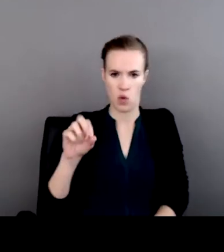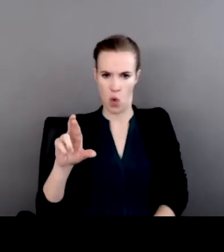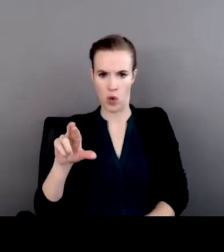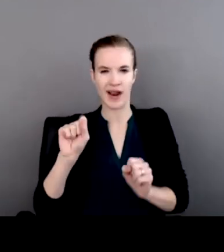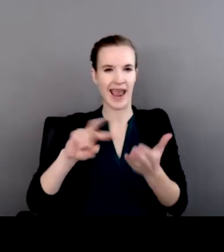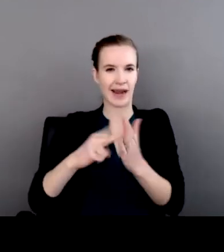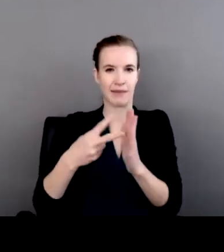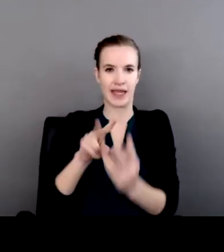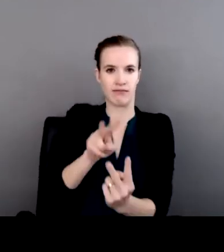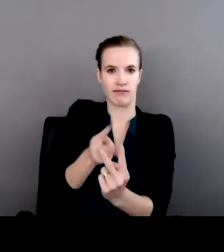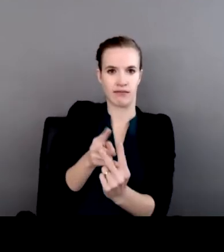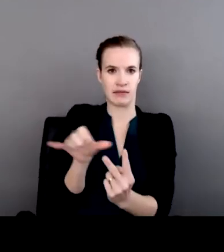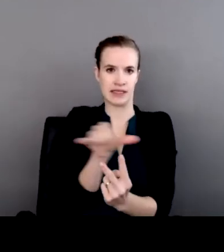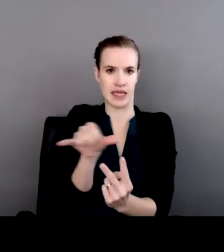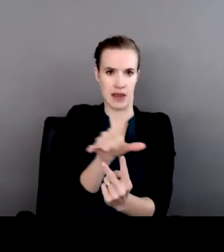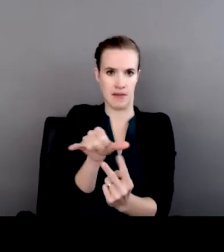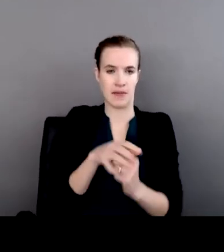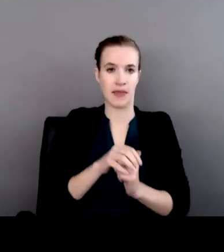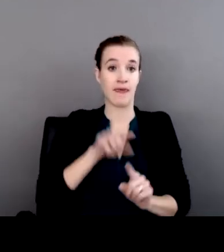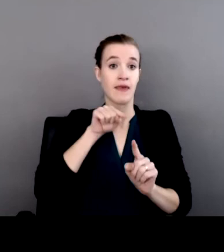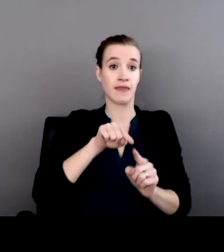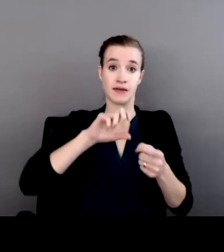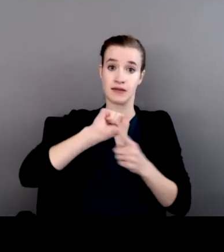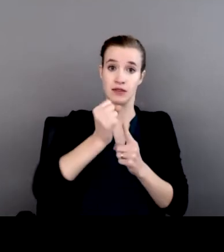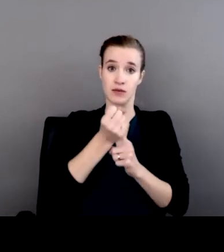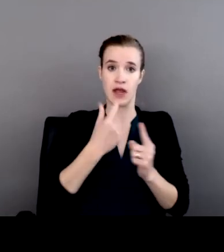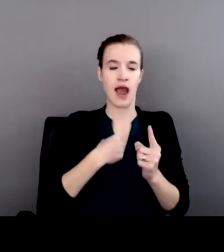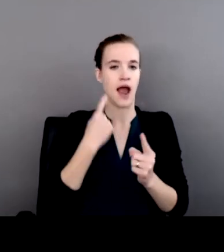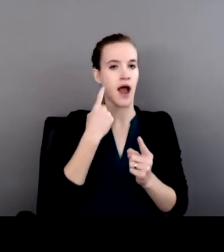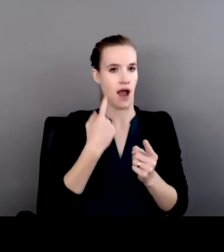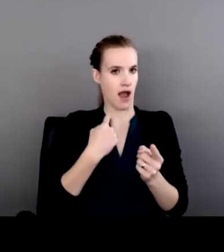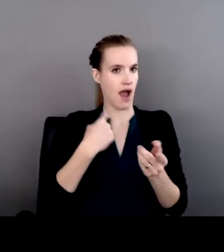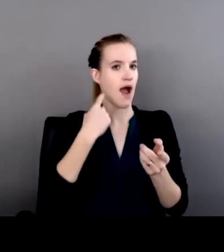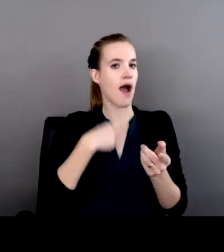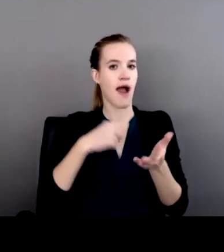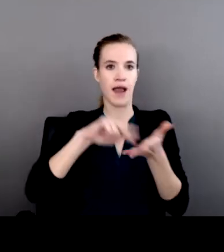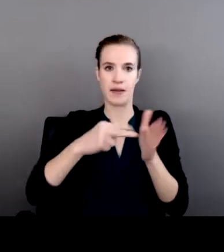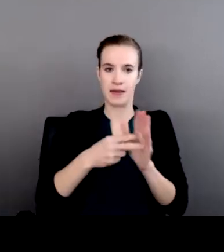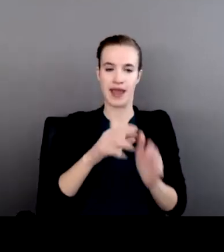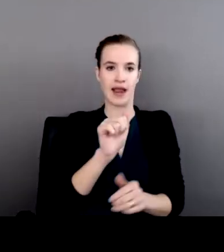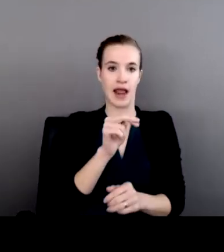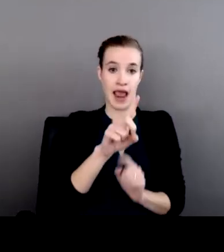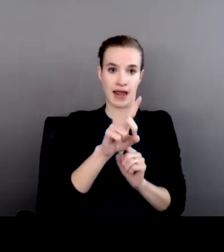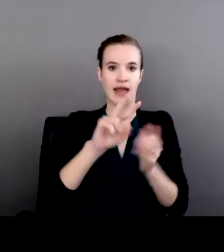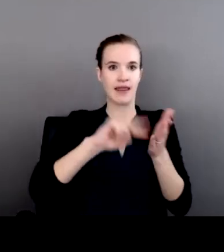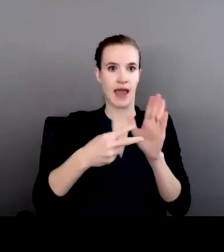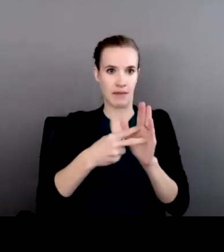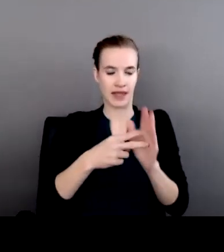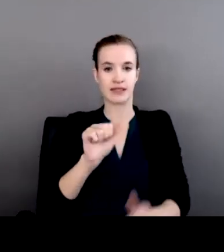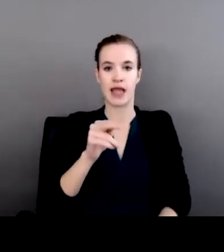instance, I mean, and means and, or,